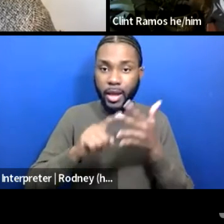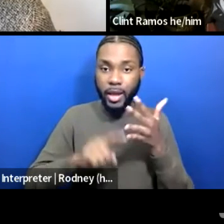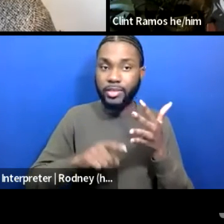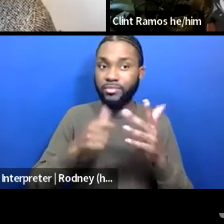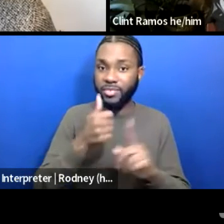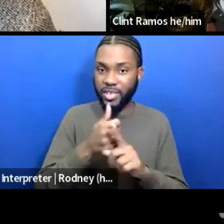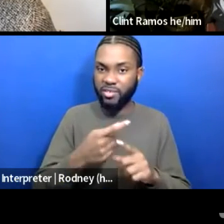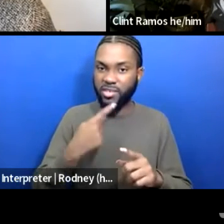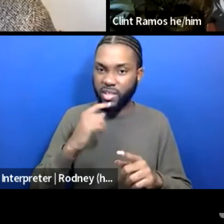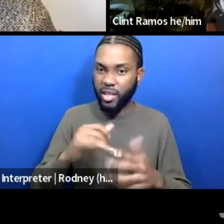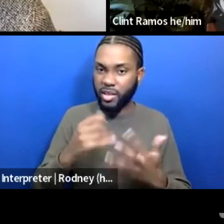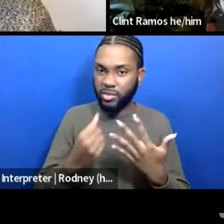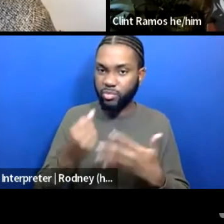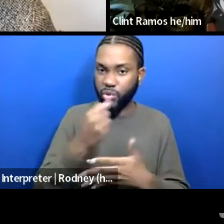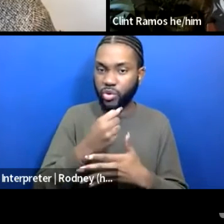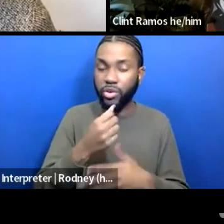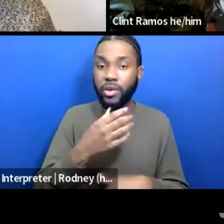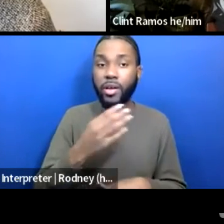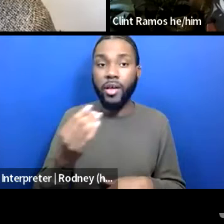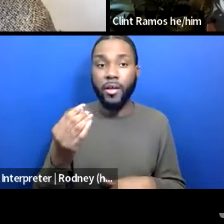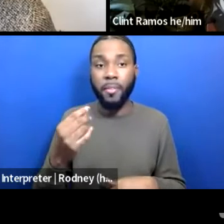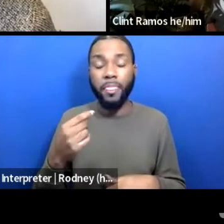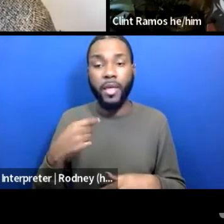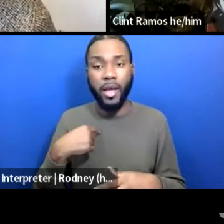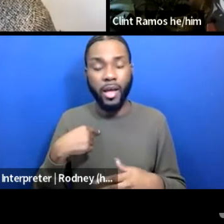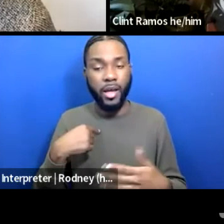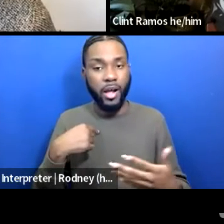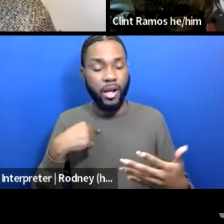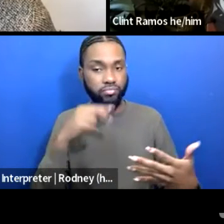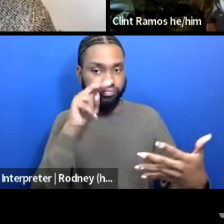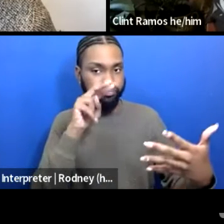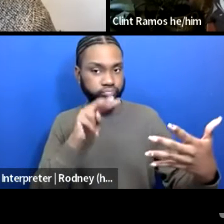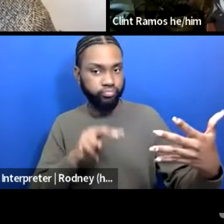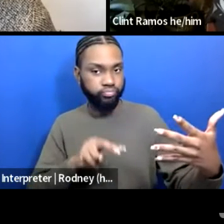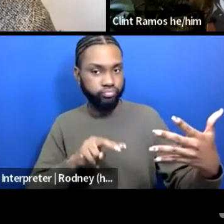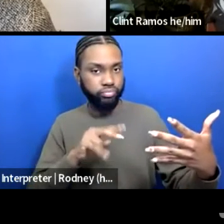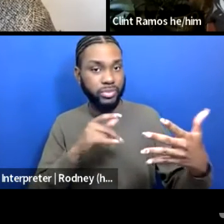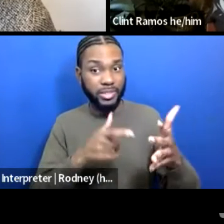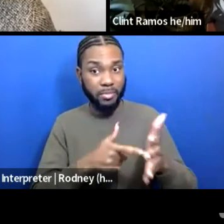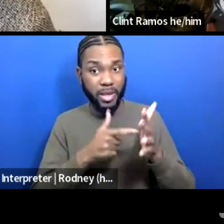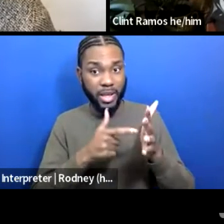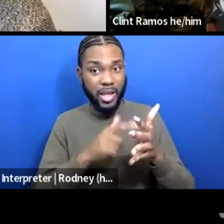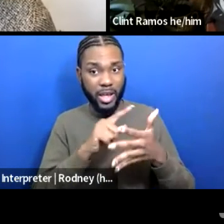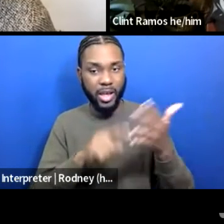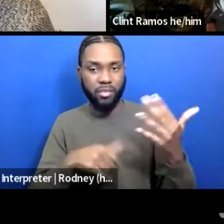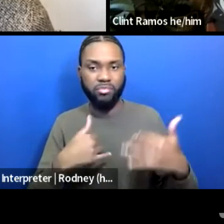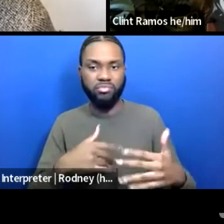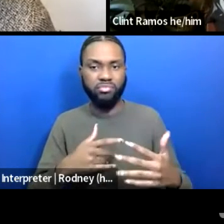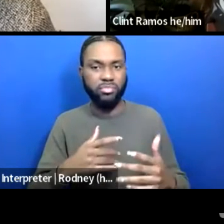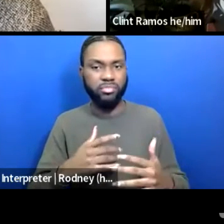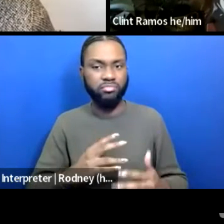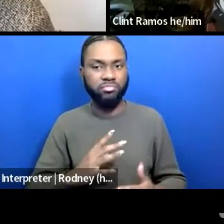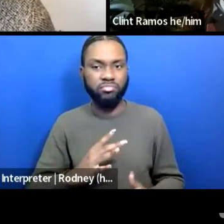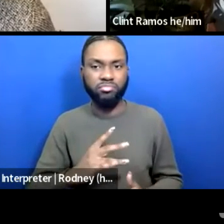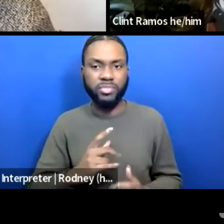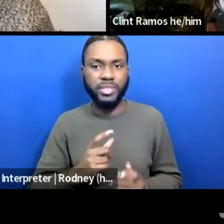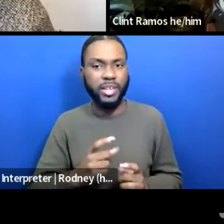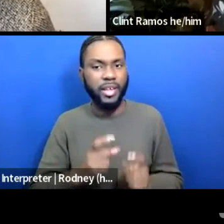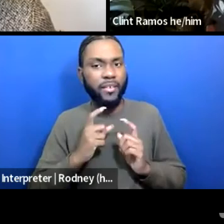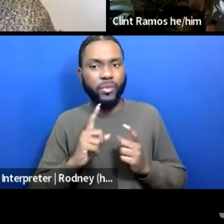And I look at those lists of demands as a tremendous gift to all of us